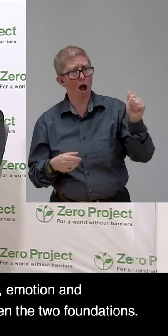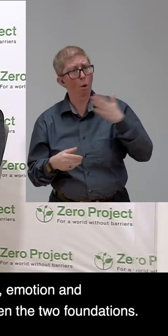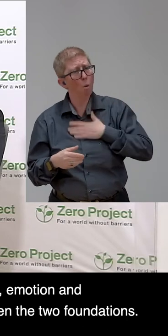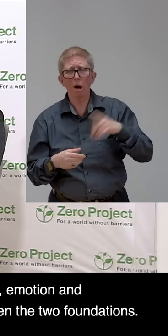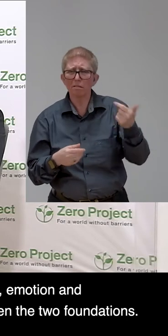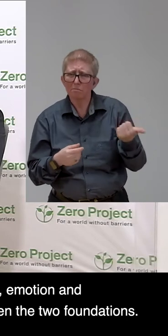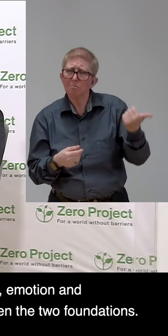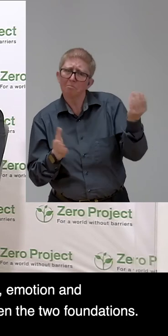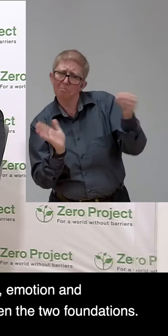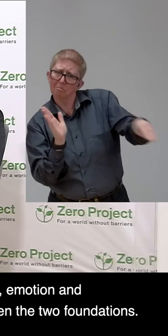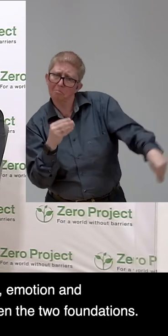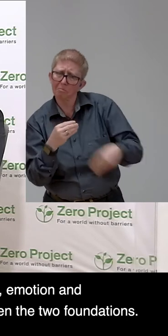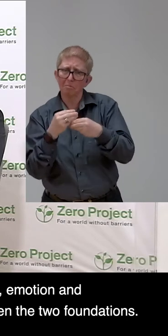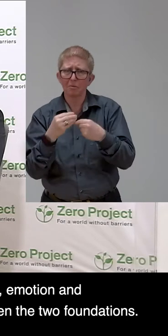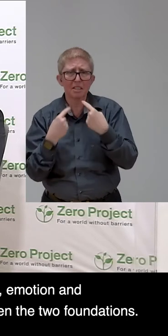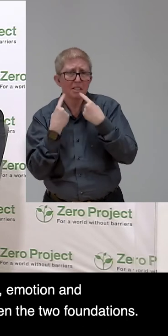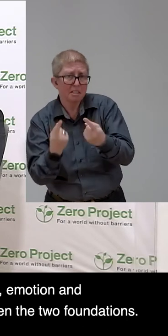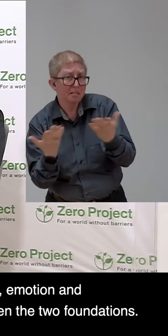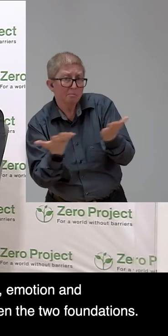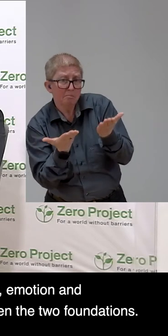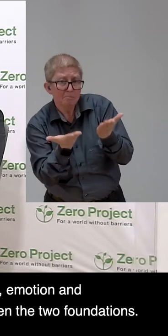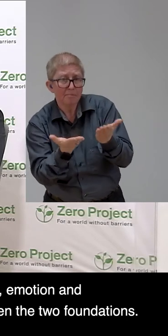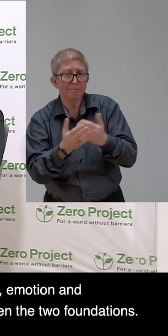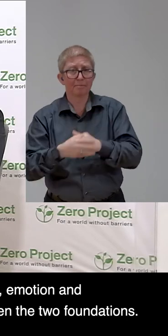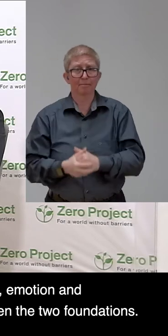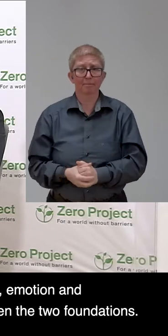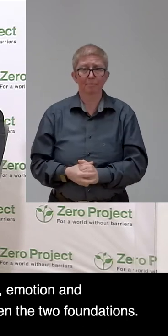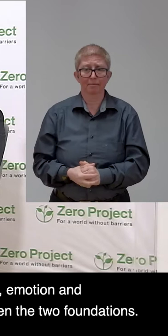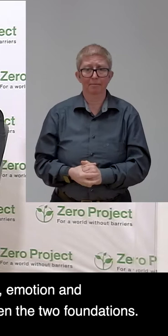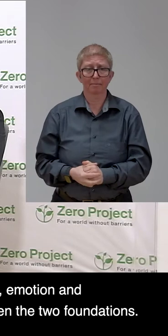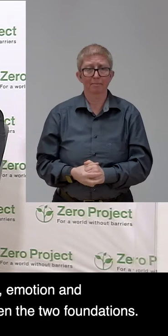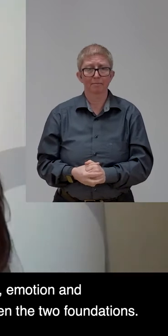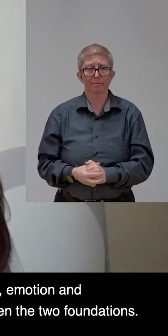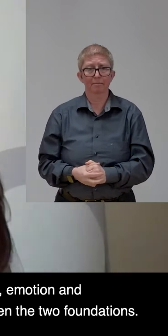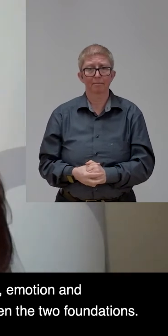information from your side on this good cooperation between our two foundations.